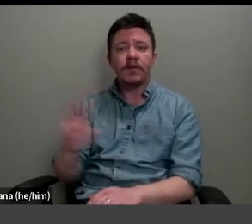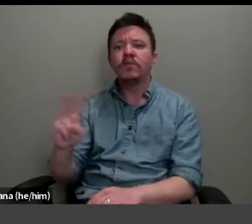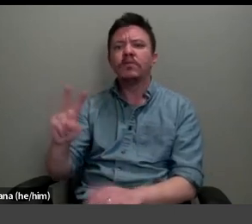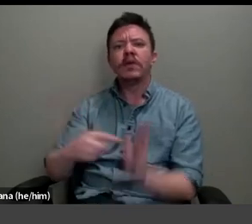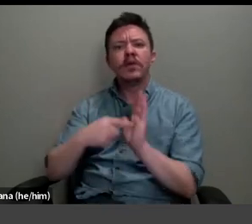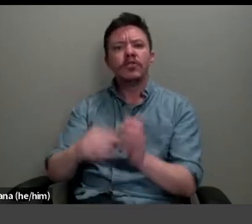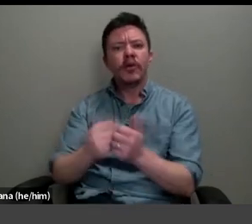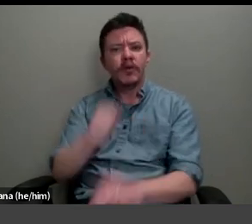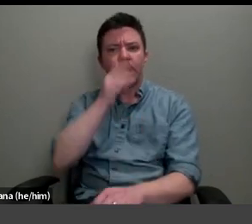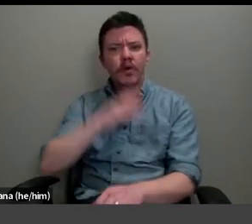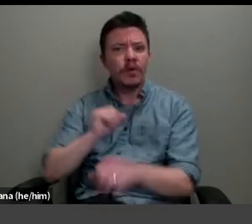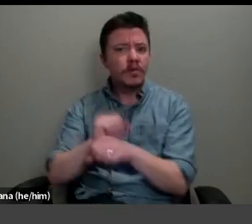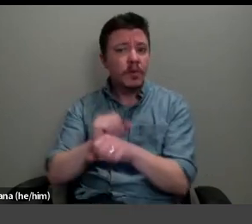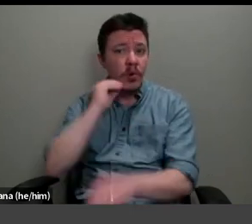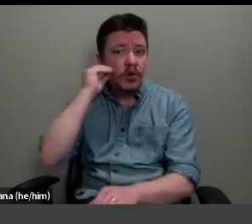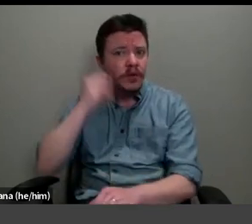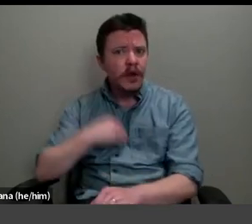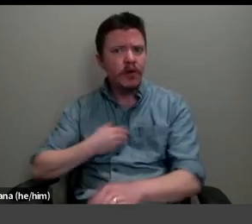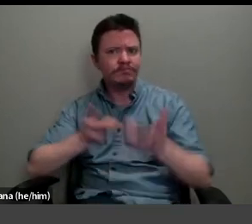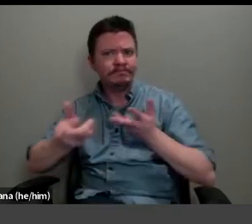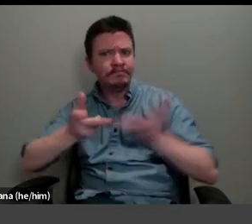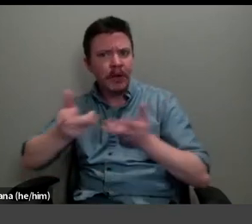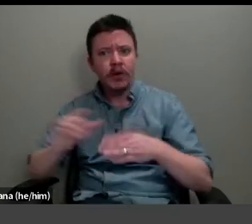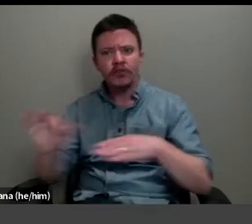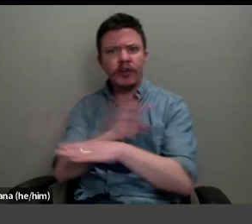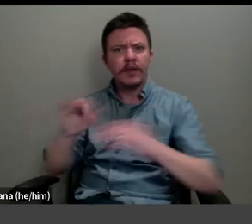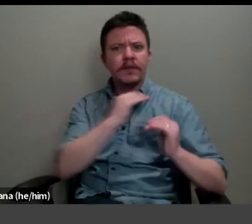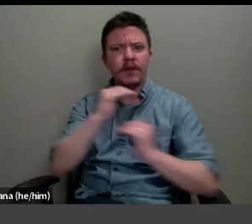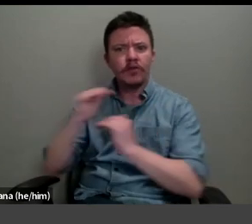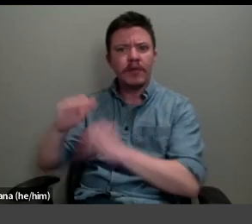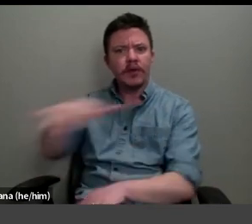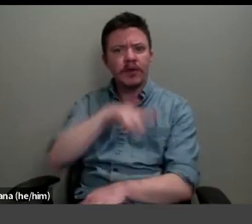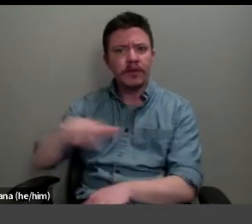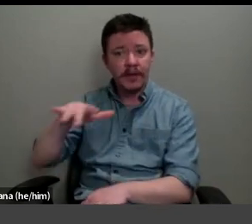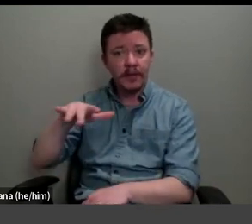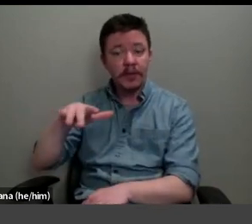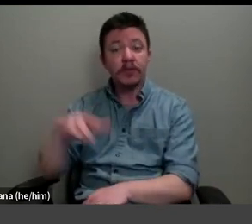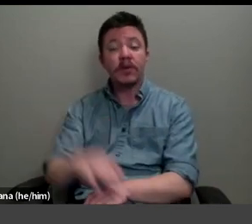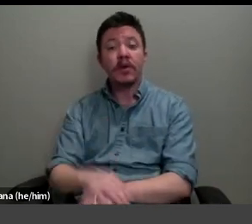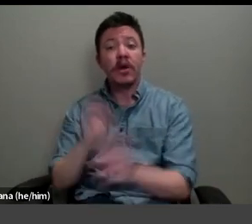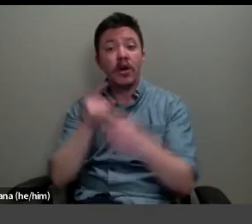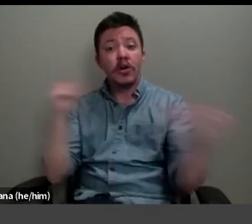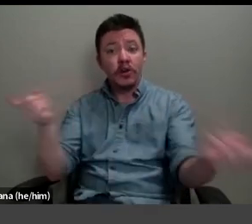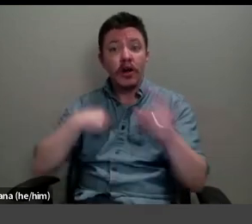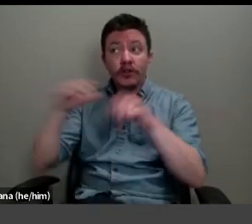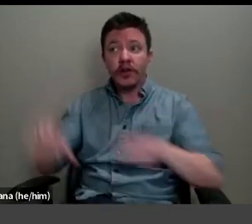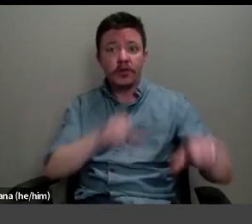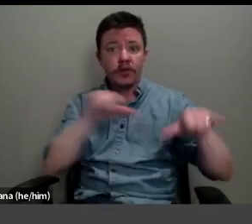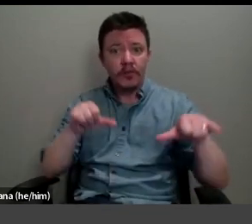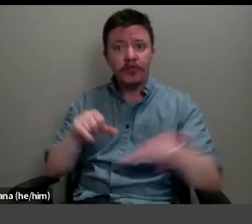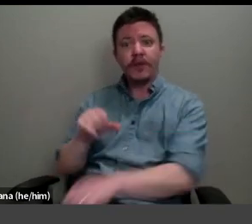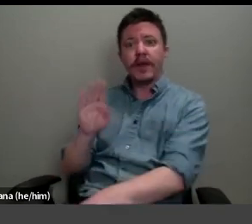in the home negotiated the functional boundaries of that space. Contrary to the prevailing bourgeois prescription,